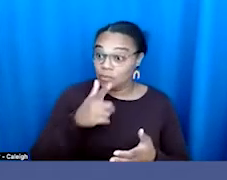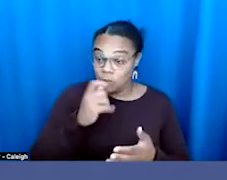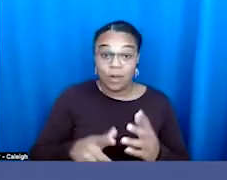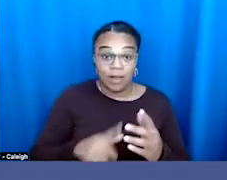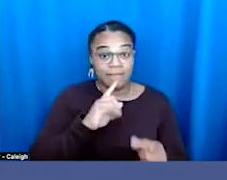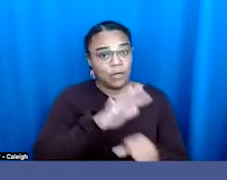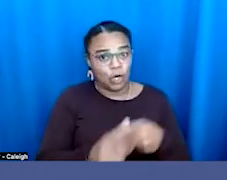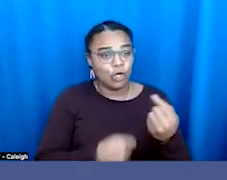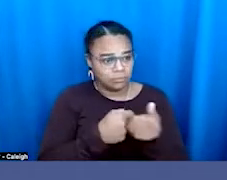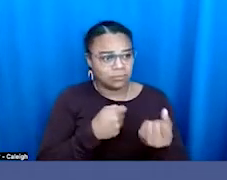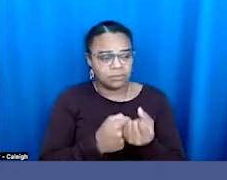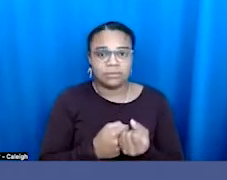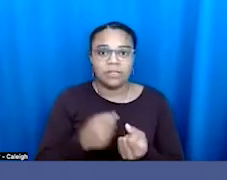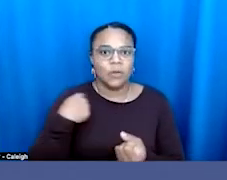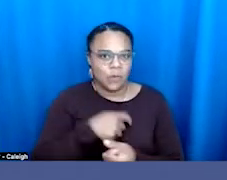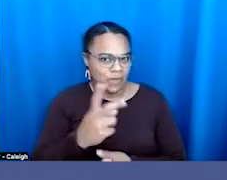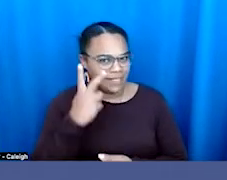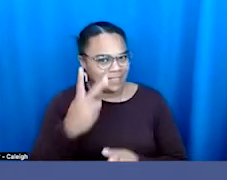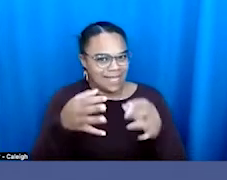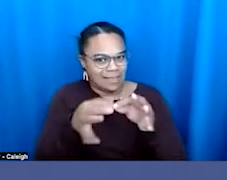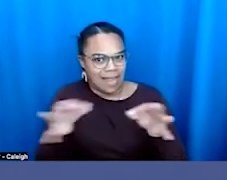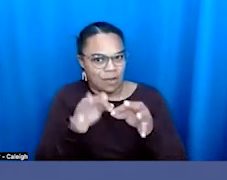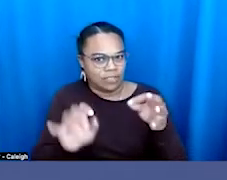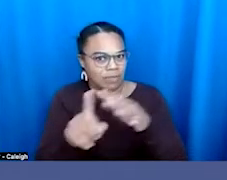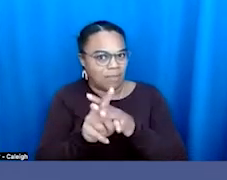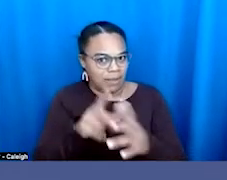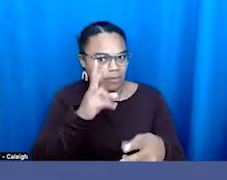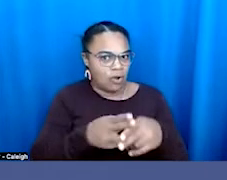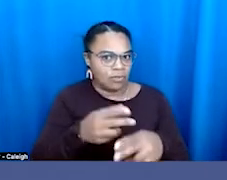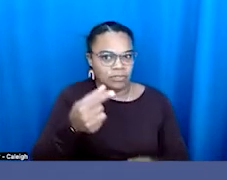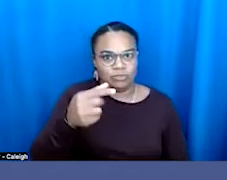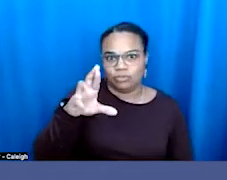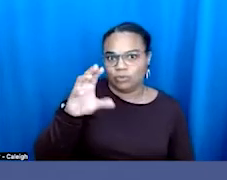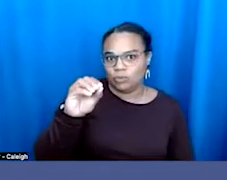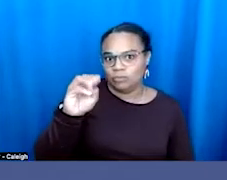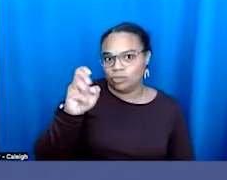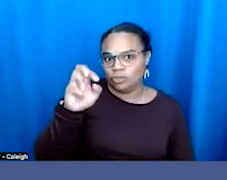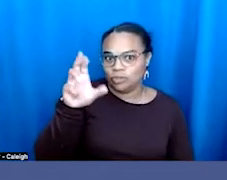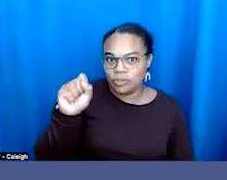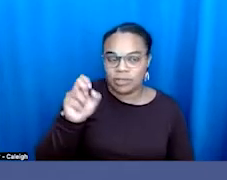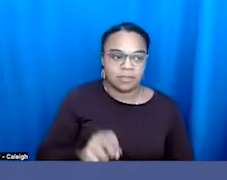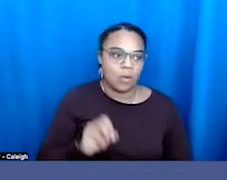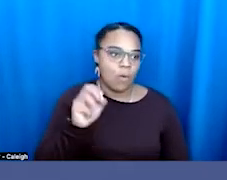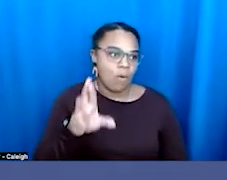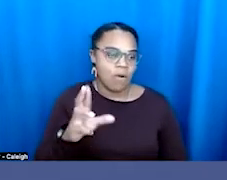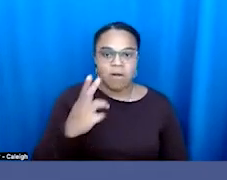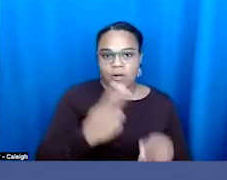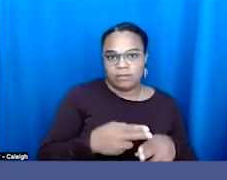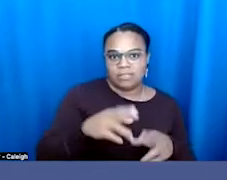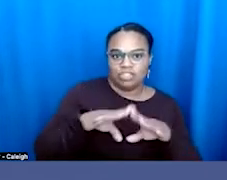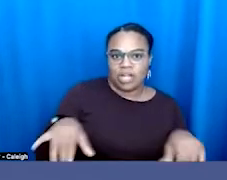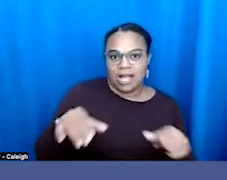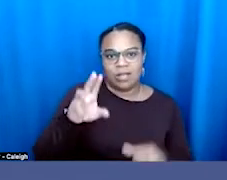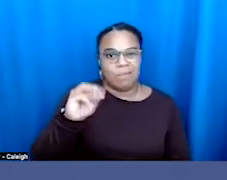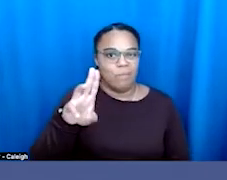that is calling us groomers or child mutilators and they're attacking our right to to